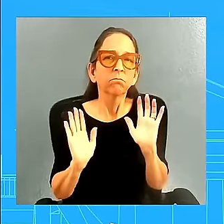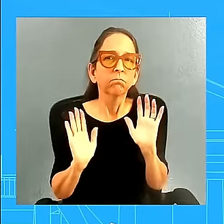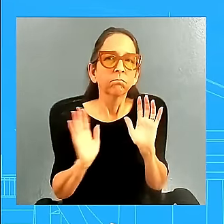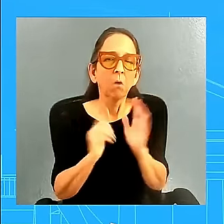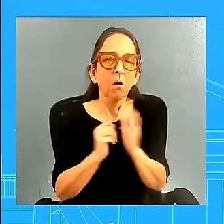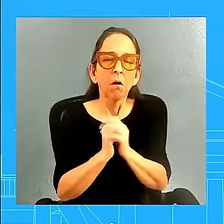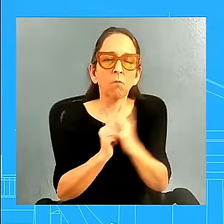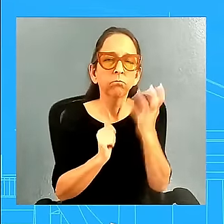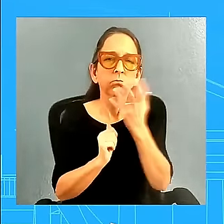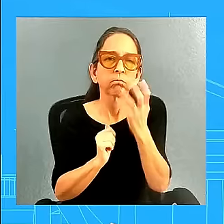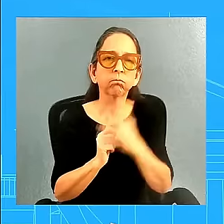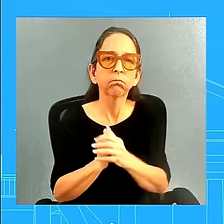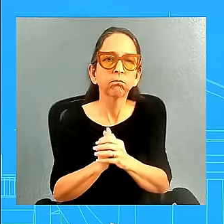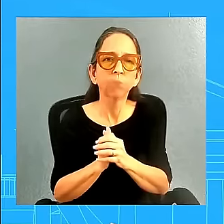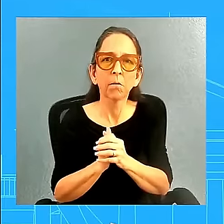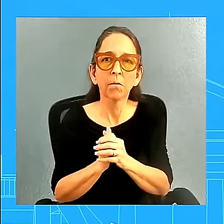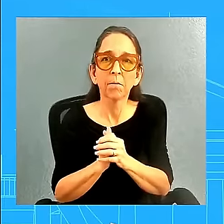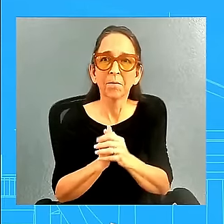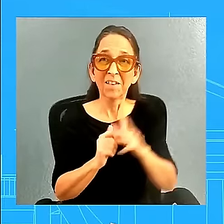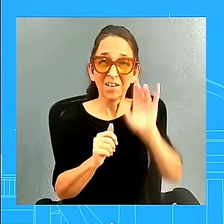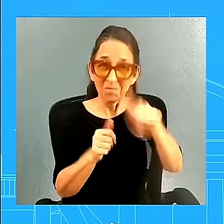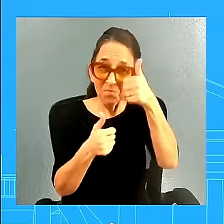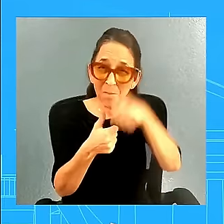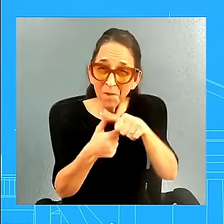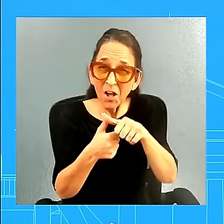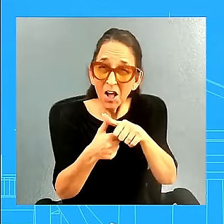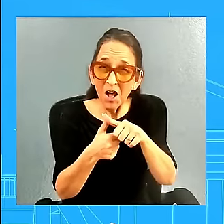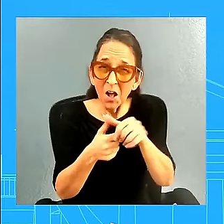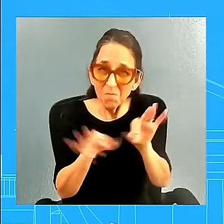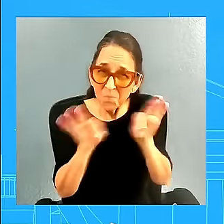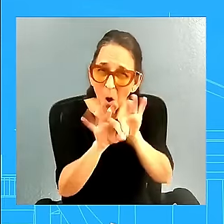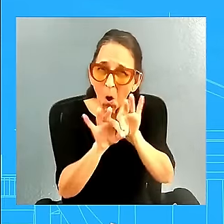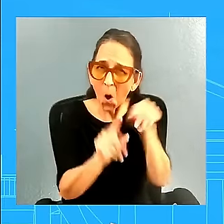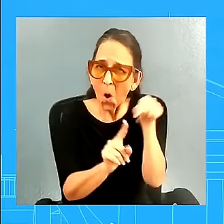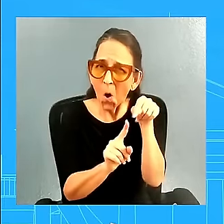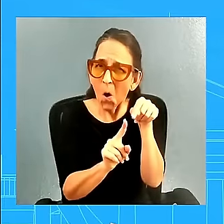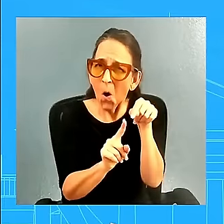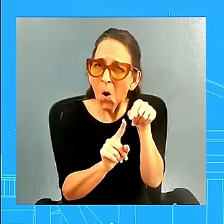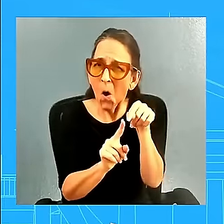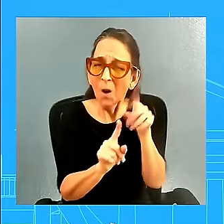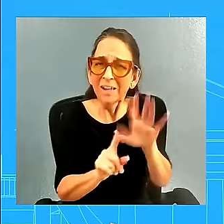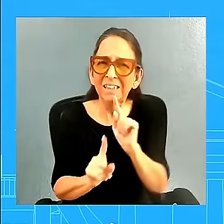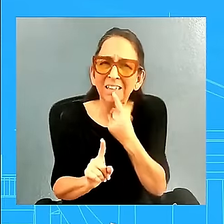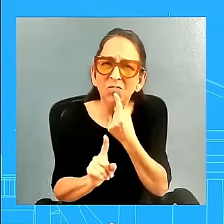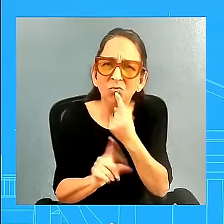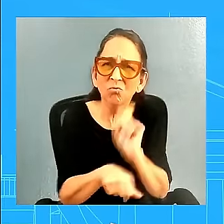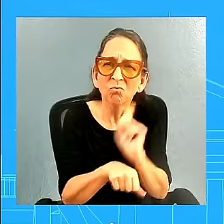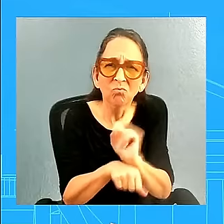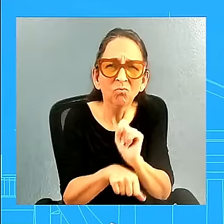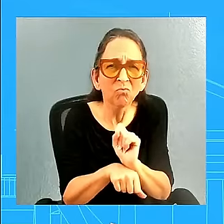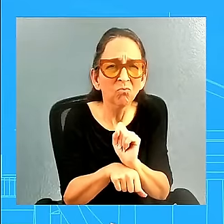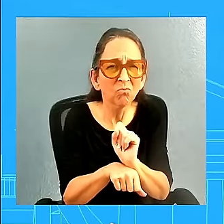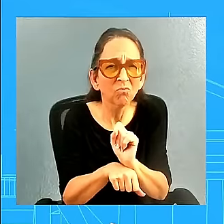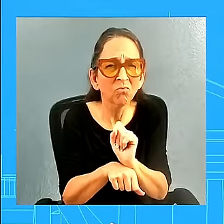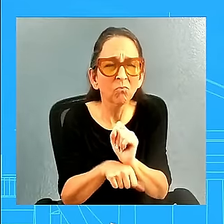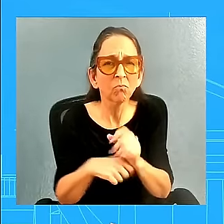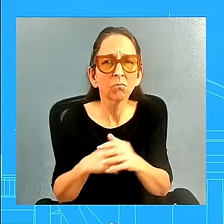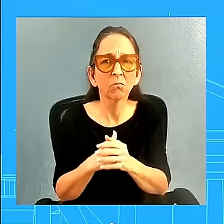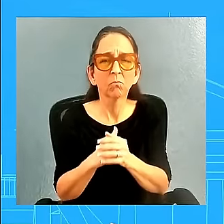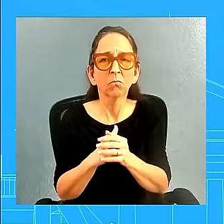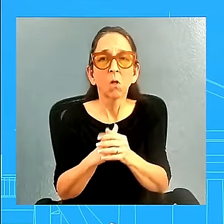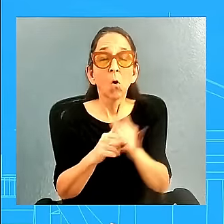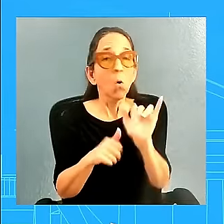we cannot forget that. We cannot forget that. Uh, and so, and I will add, I will add this that,